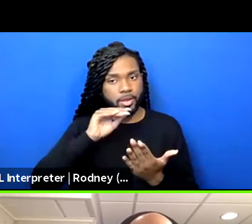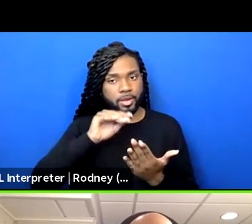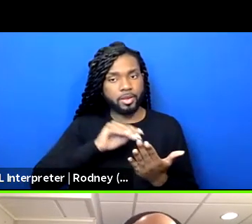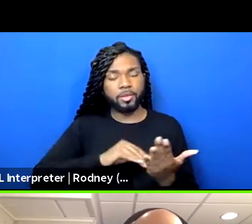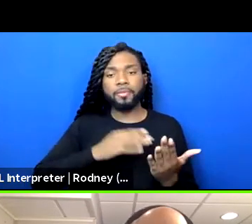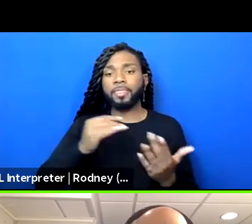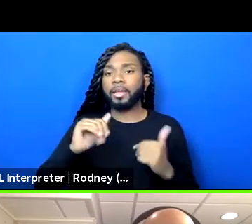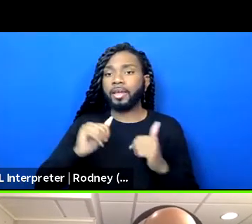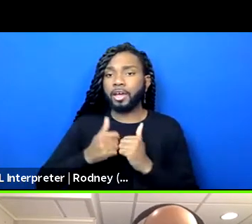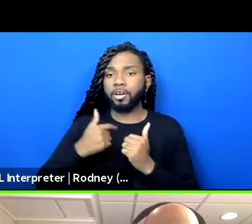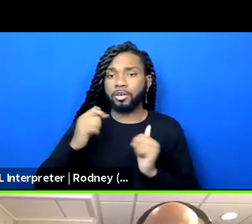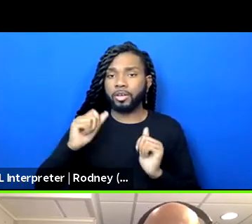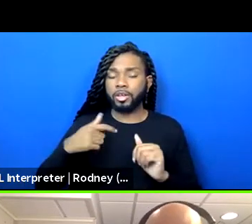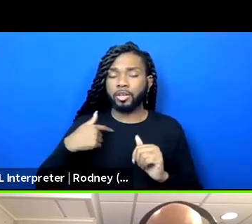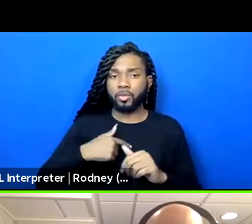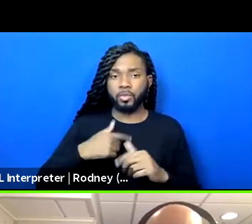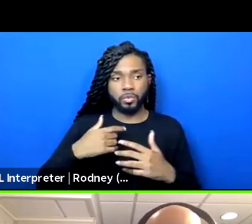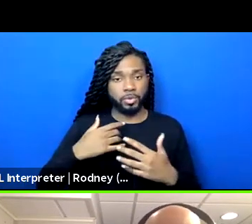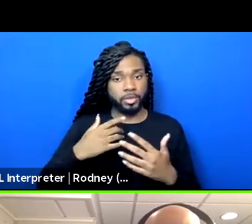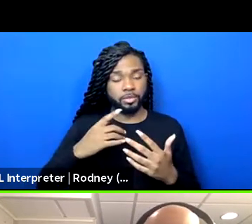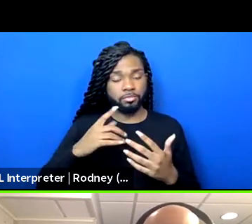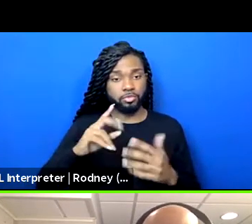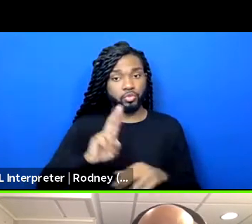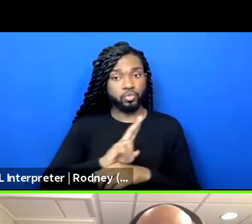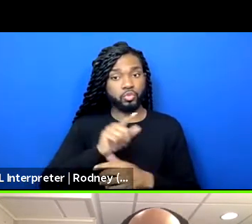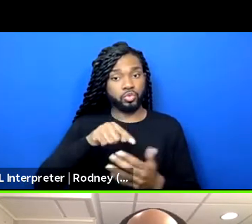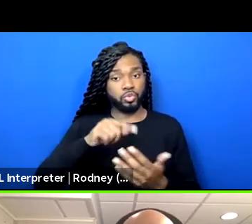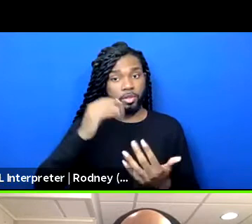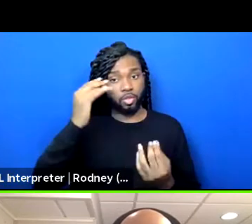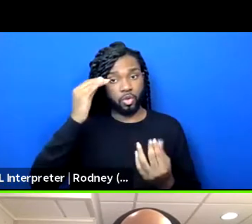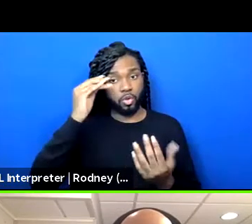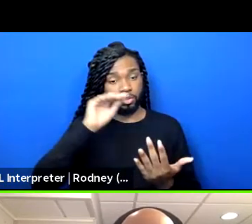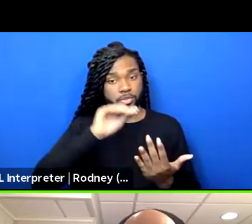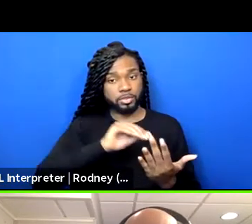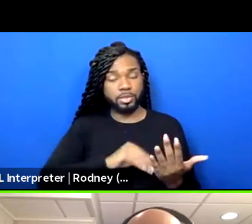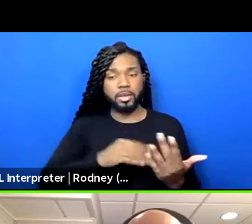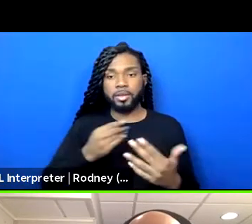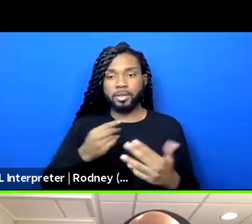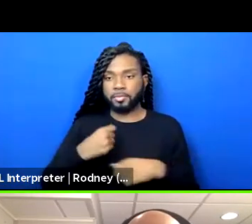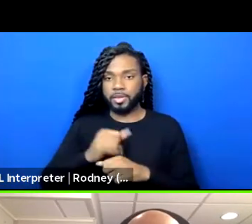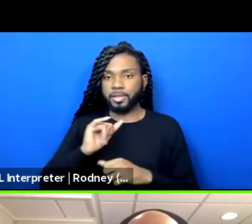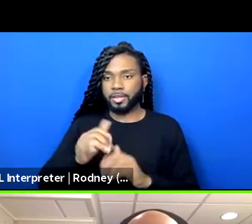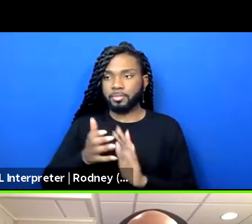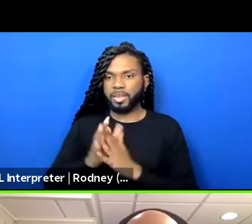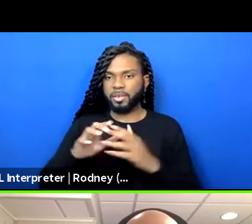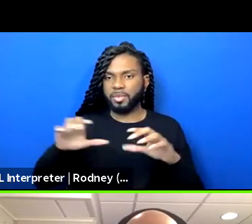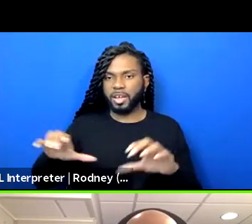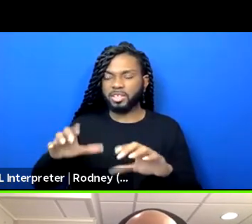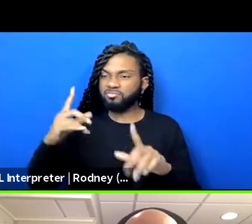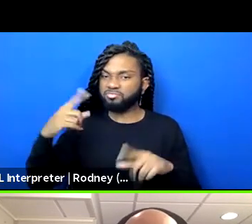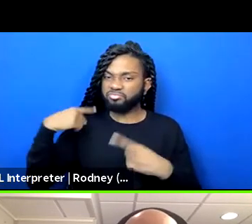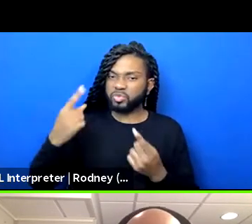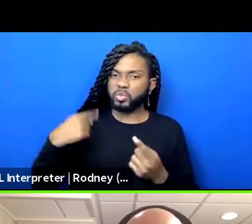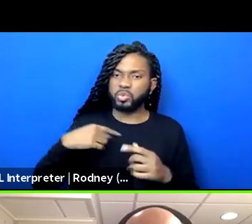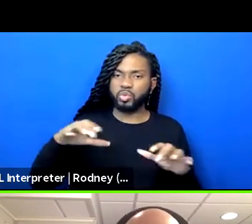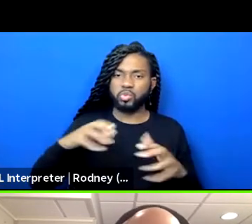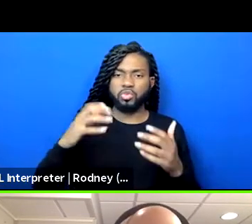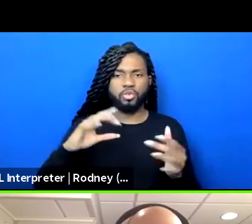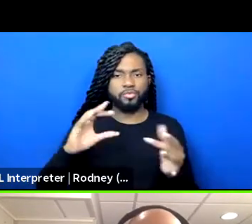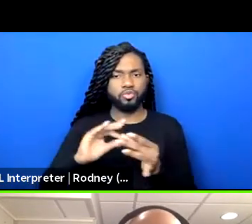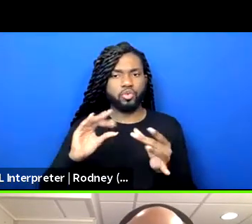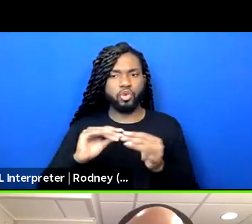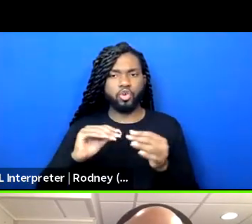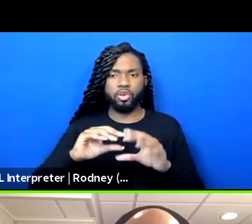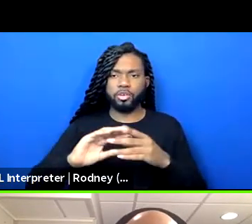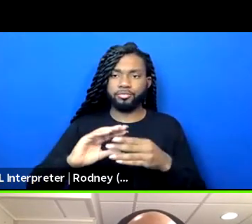these thoughts, these ideas into action, right? That's the most important thing. We've been doing a lot of talking since George Floyd died. A lot of